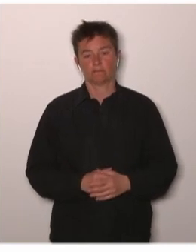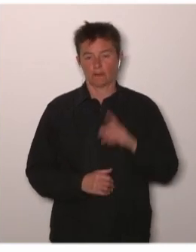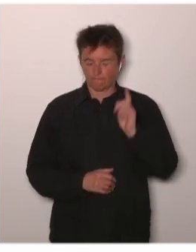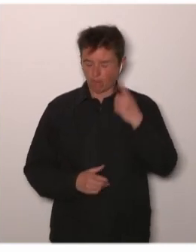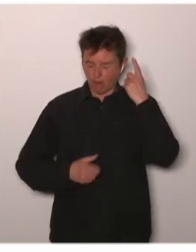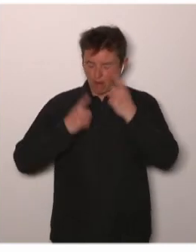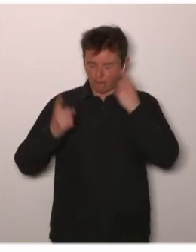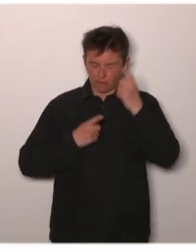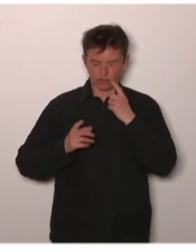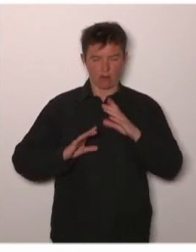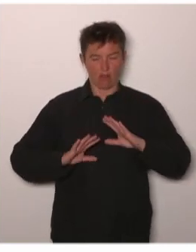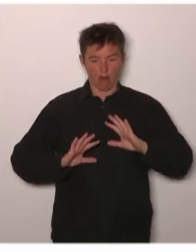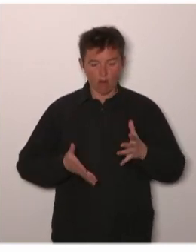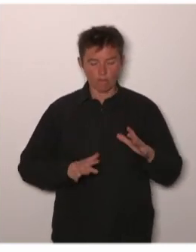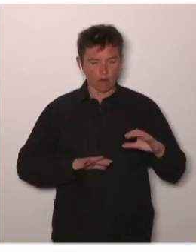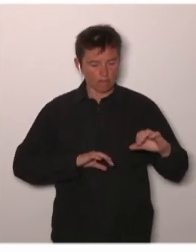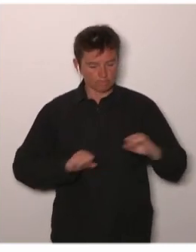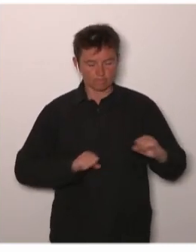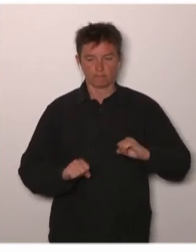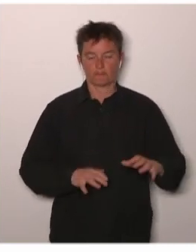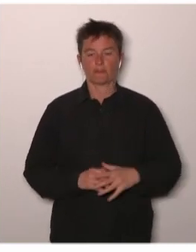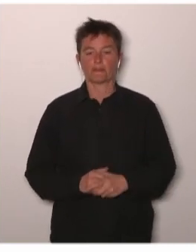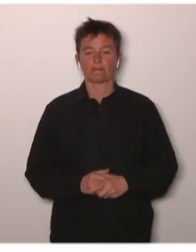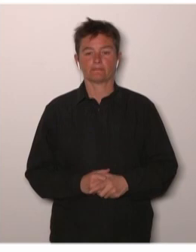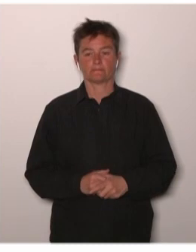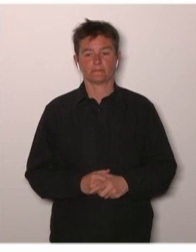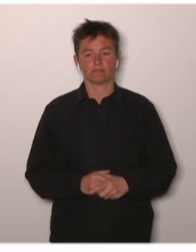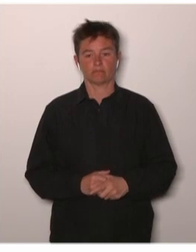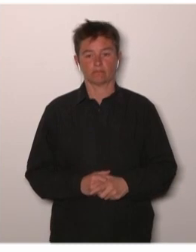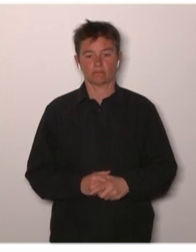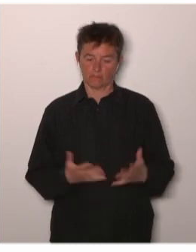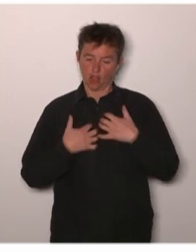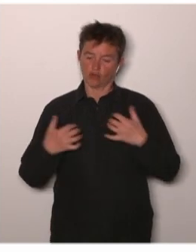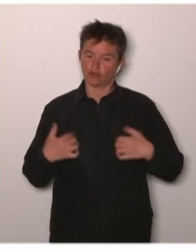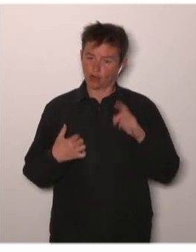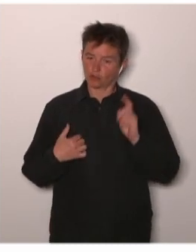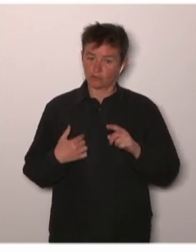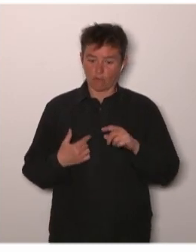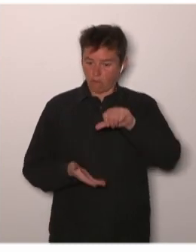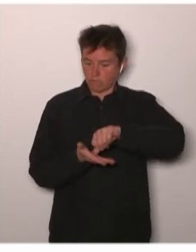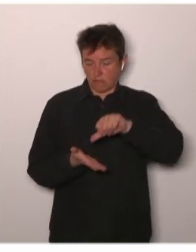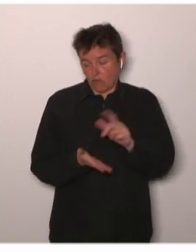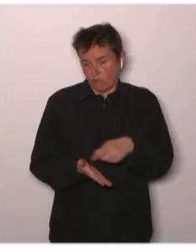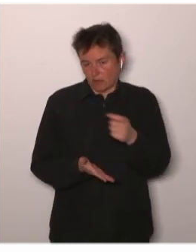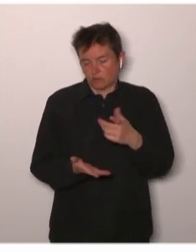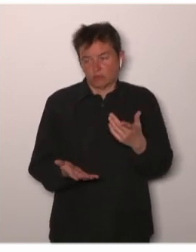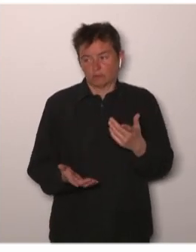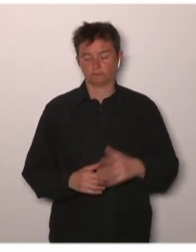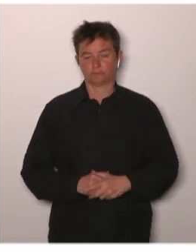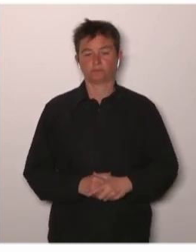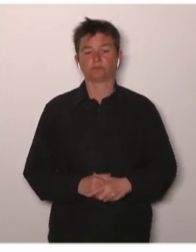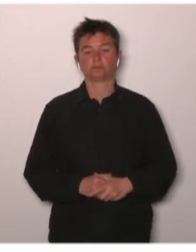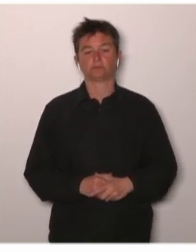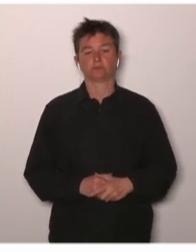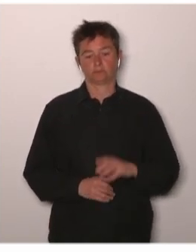said in the introduction science at the center and of course how do we bring this science